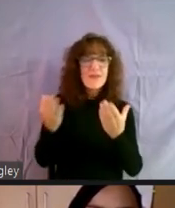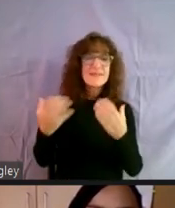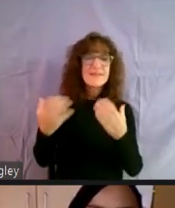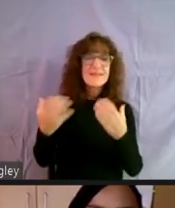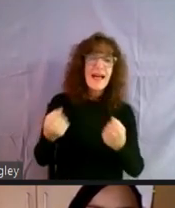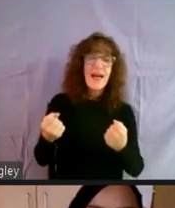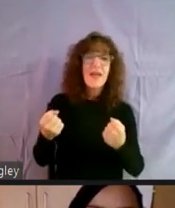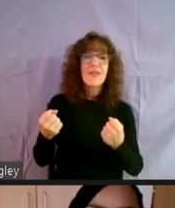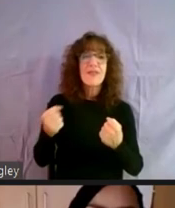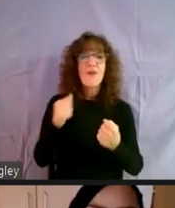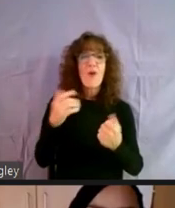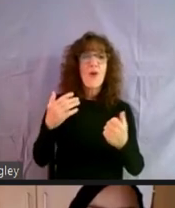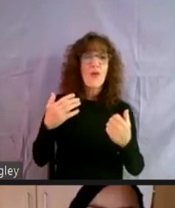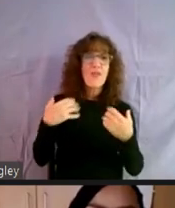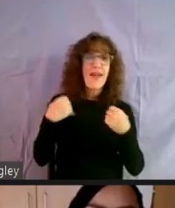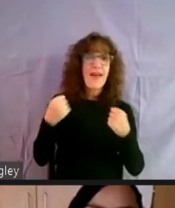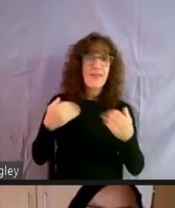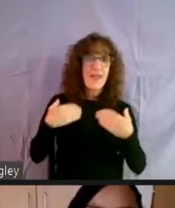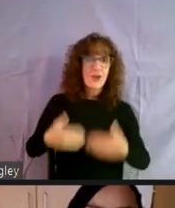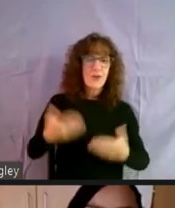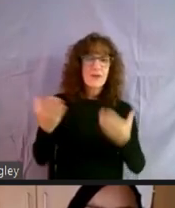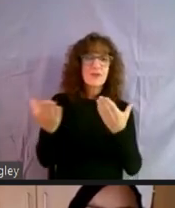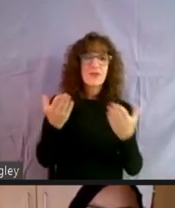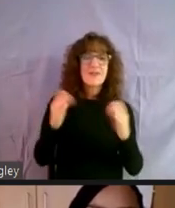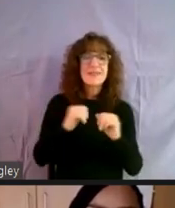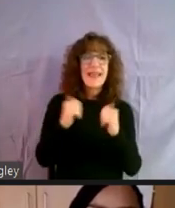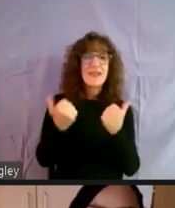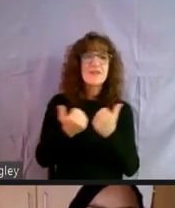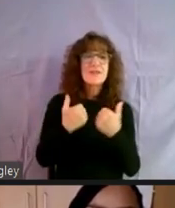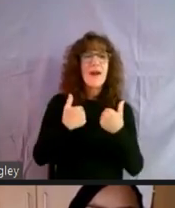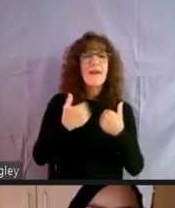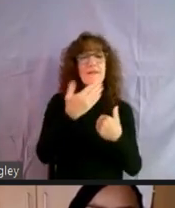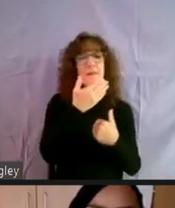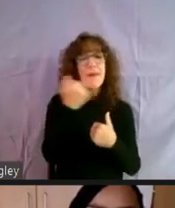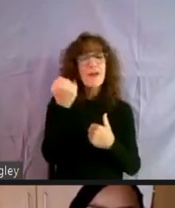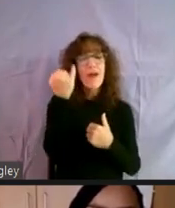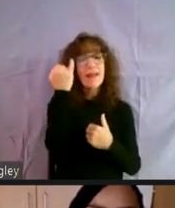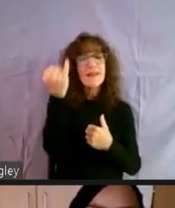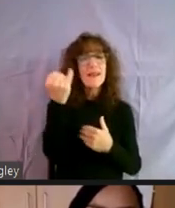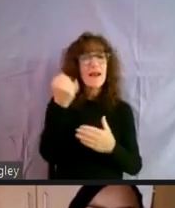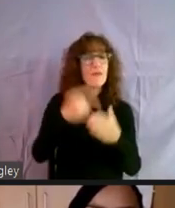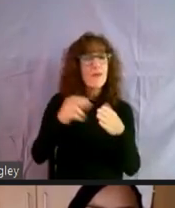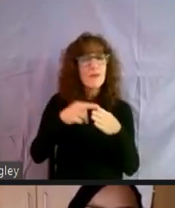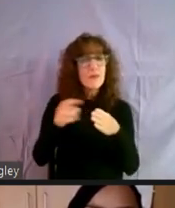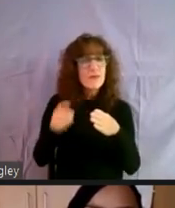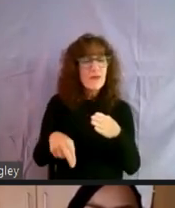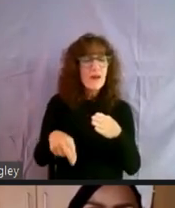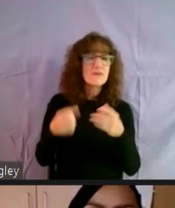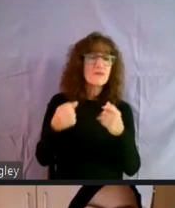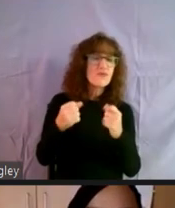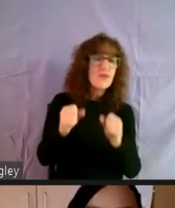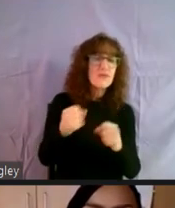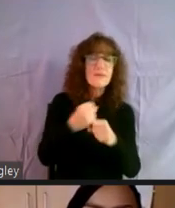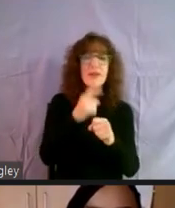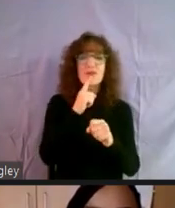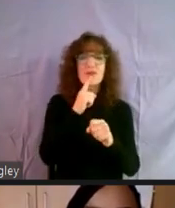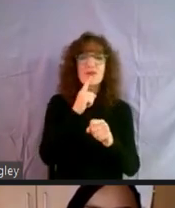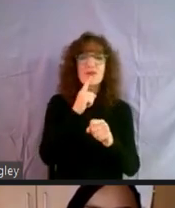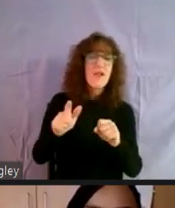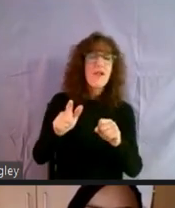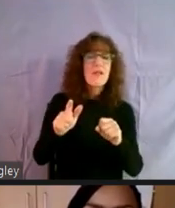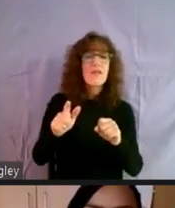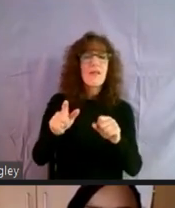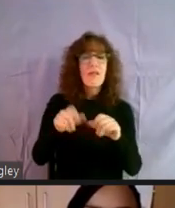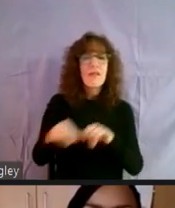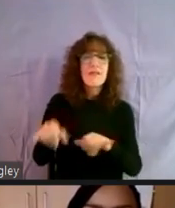all the health and human agencies so that, um, so that we have a better sense of what the outcomes are and strategy and make sure we're all moving in the same direction.